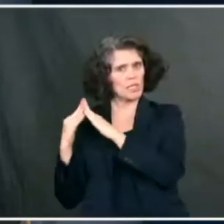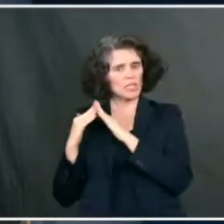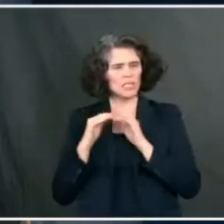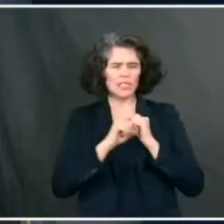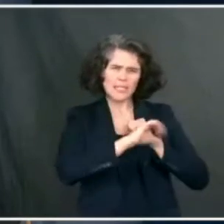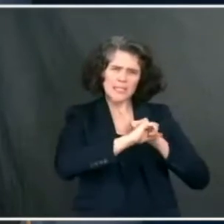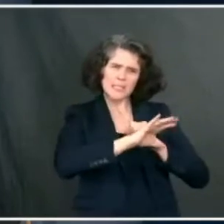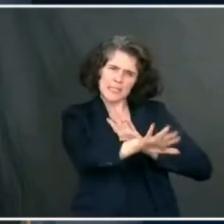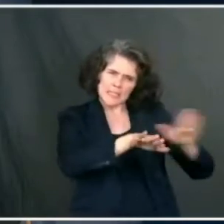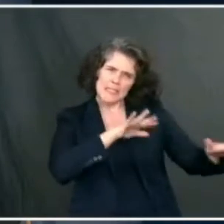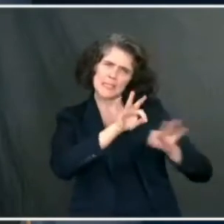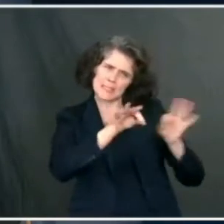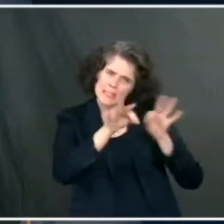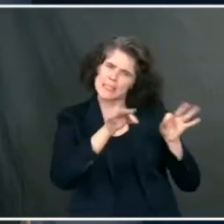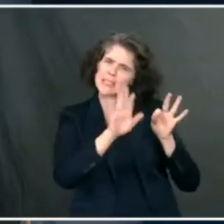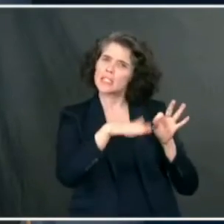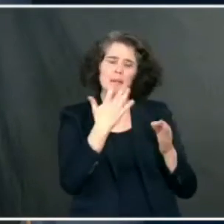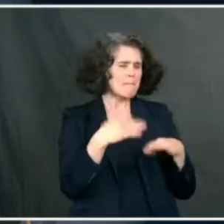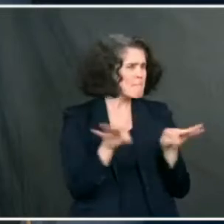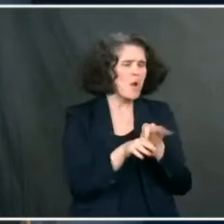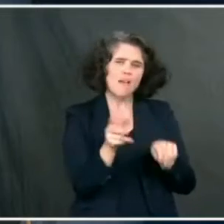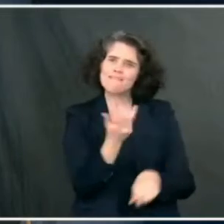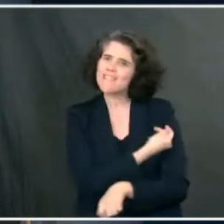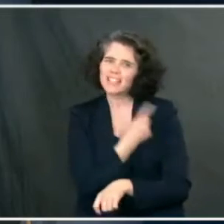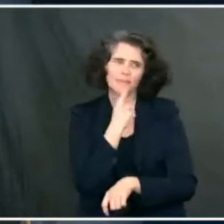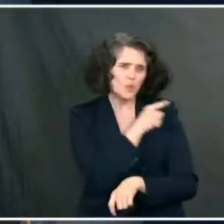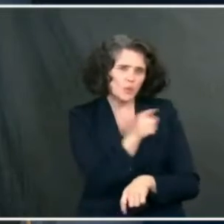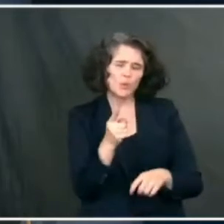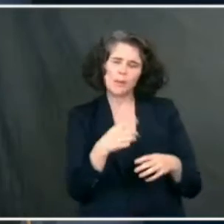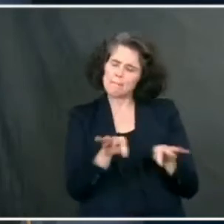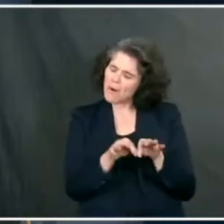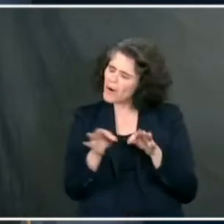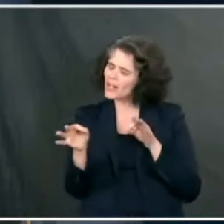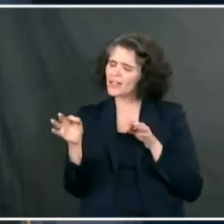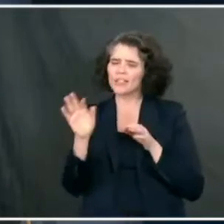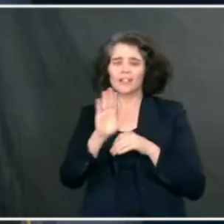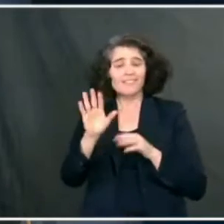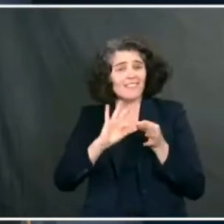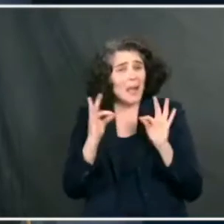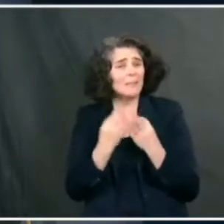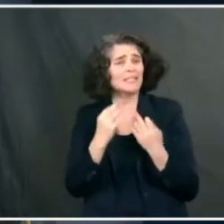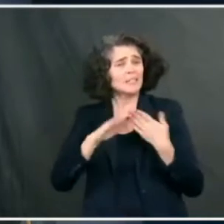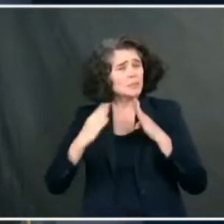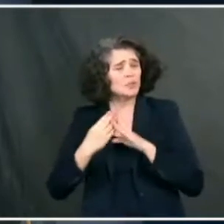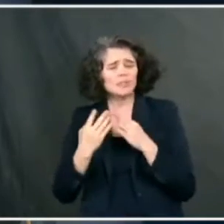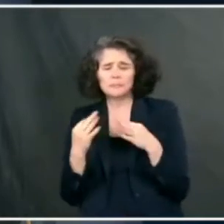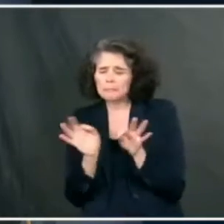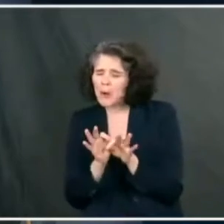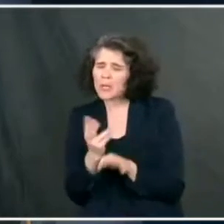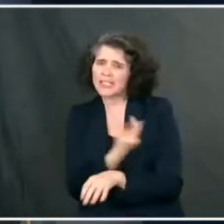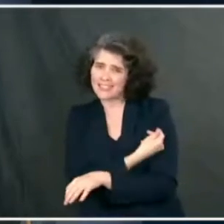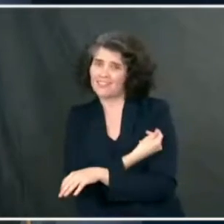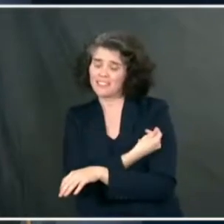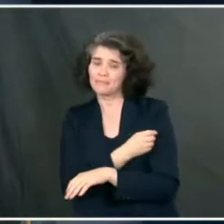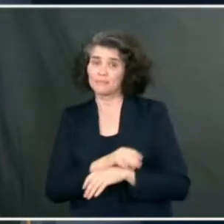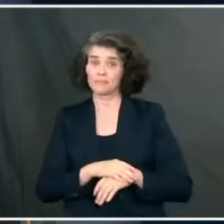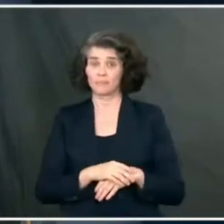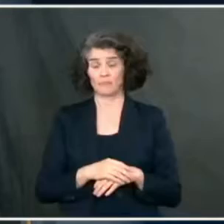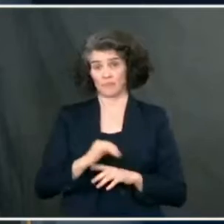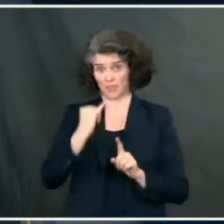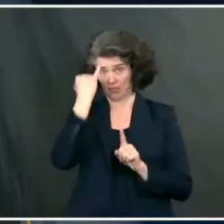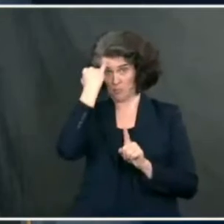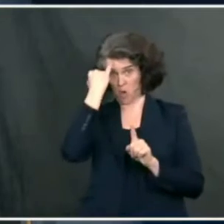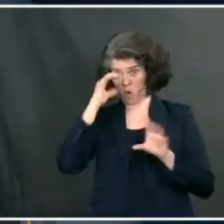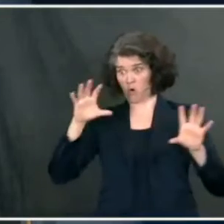vaccinated, and you explain why it's so important for themselves, their family, and their community. If we get 70% to 85